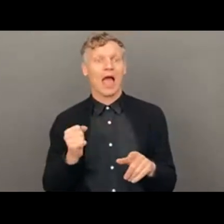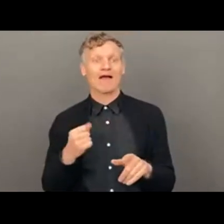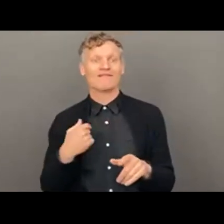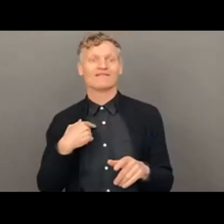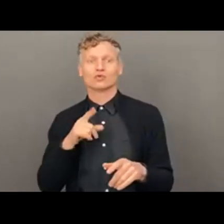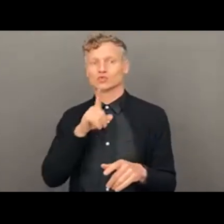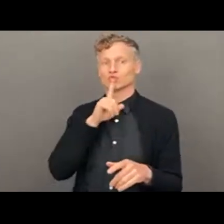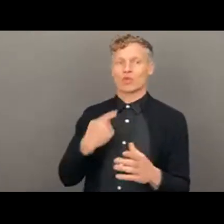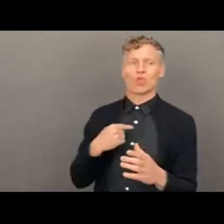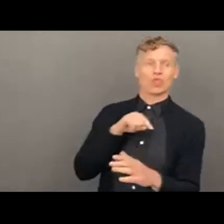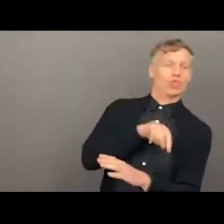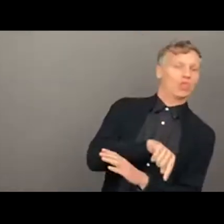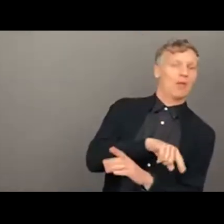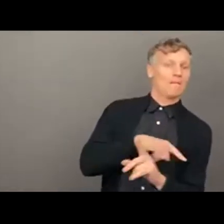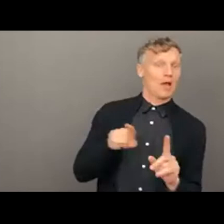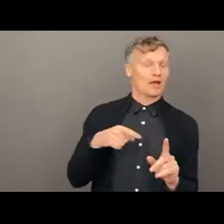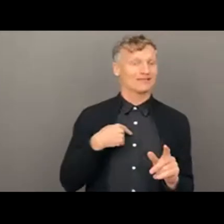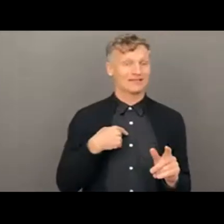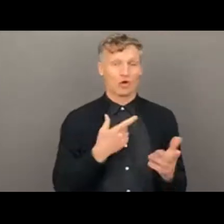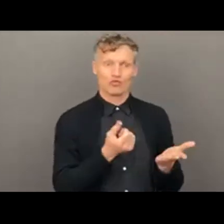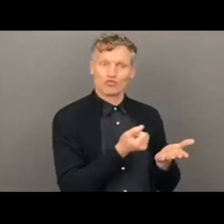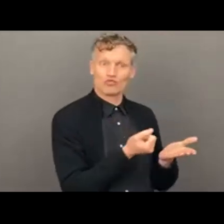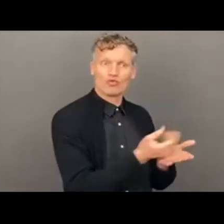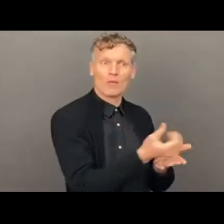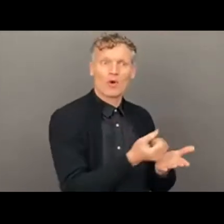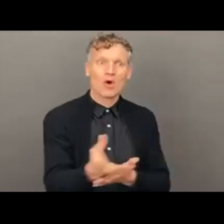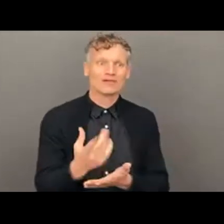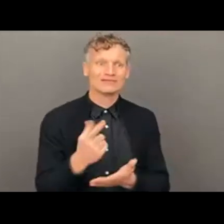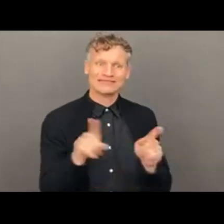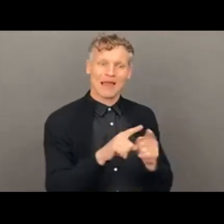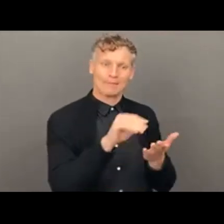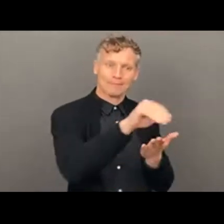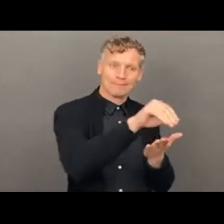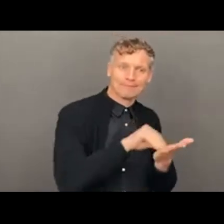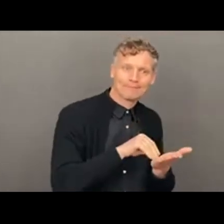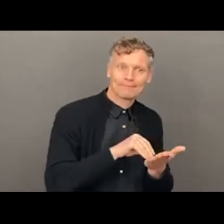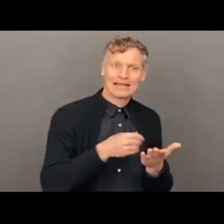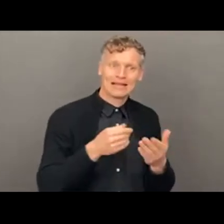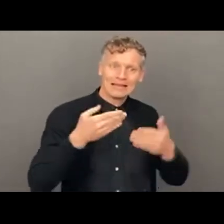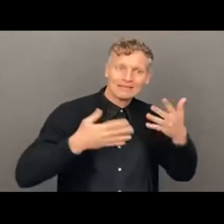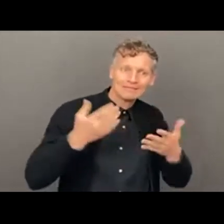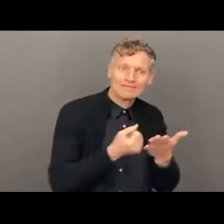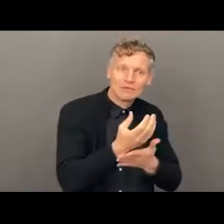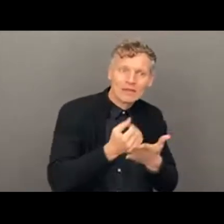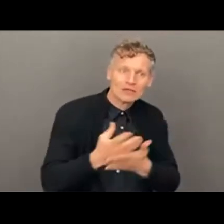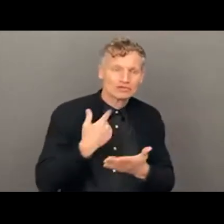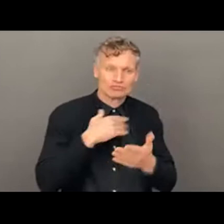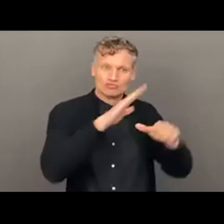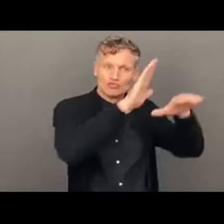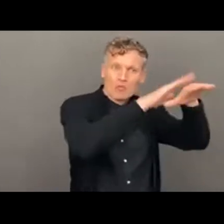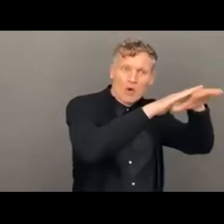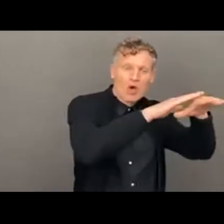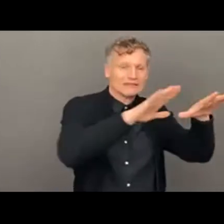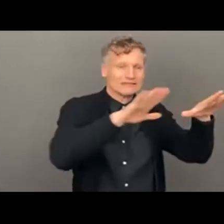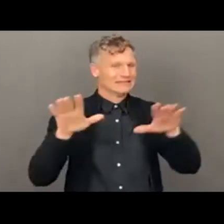how we handle such information. And then, uh, we acknowledge also that there is confusion